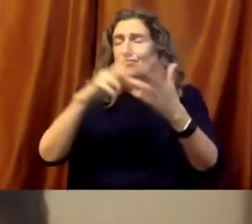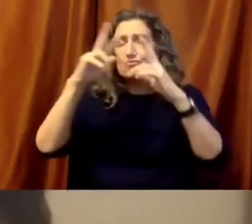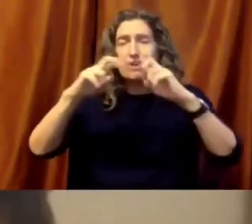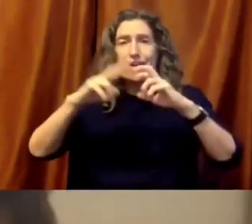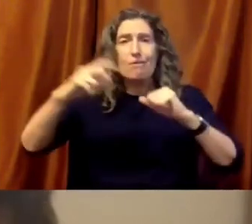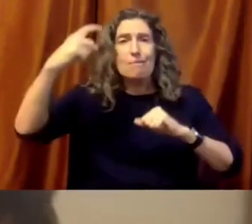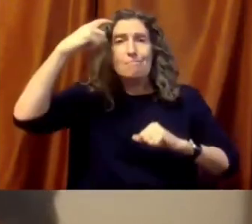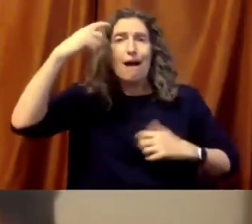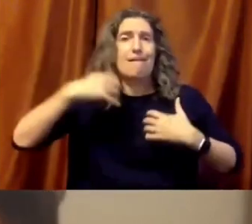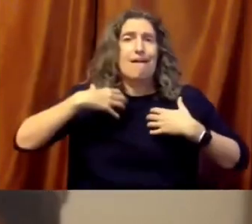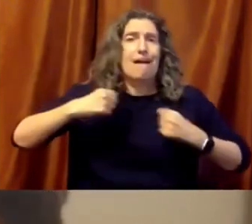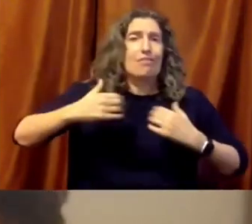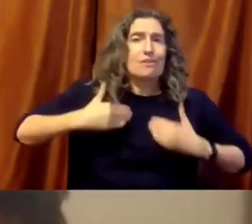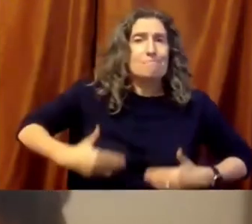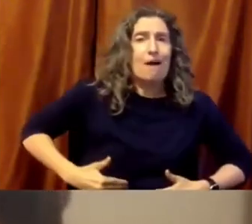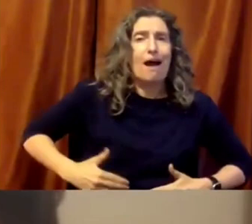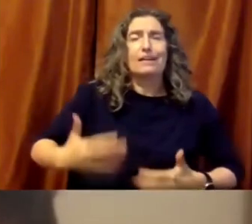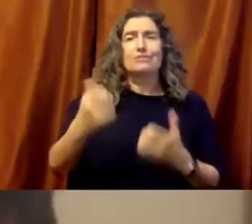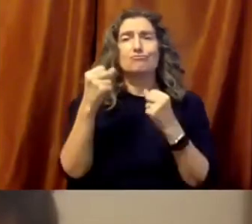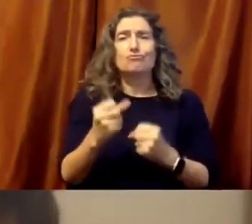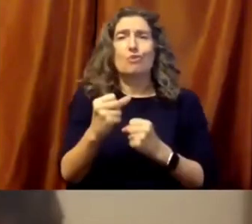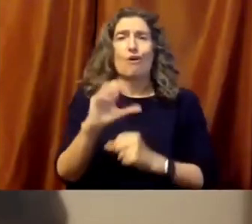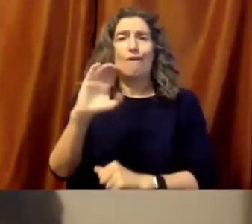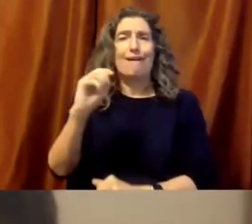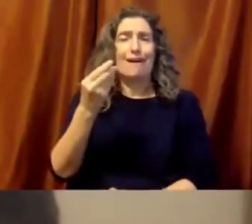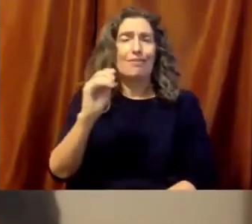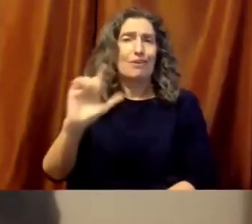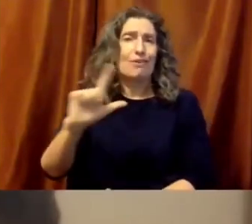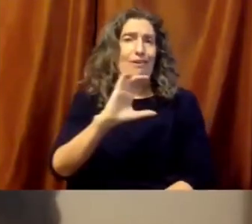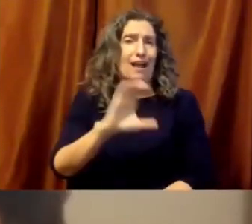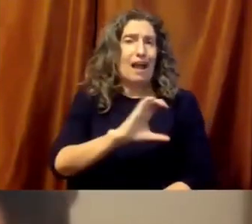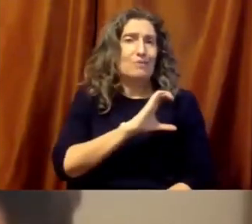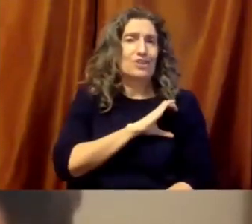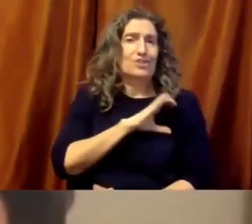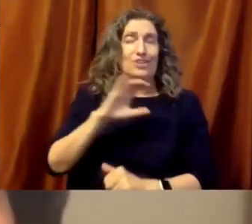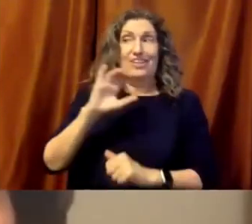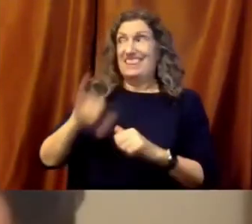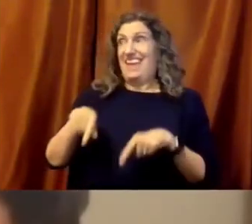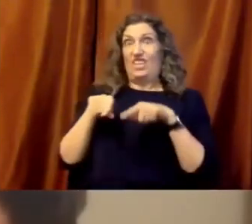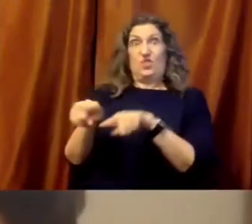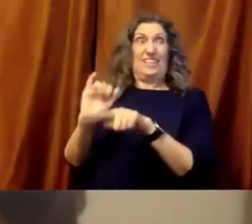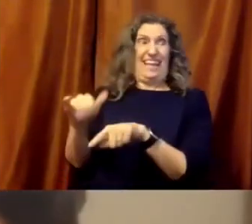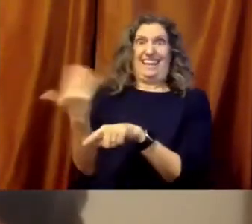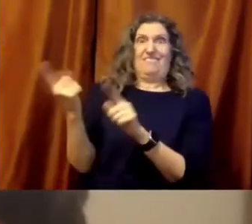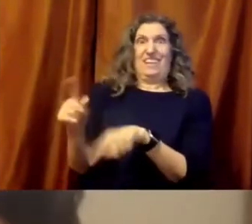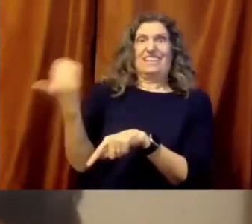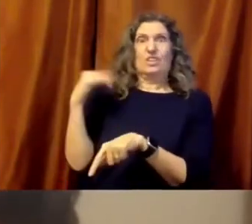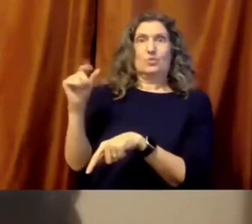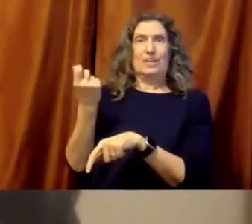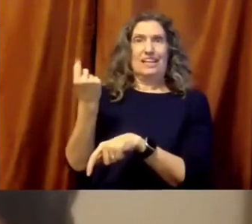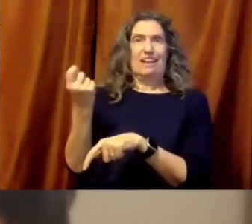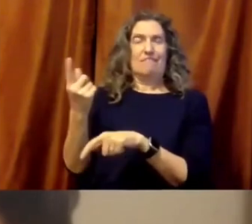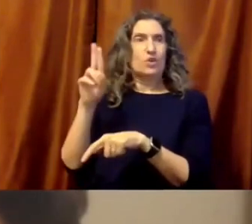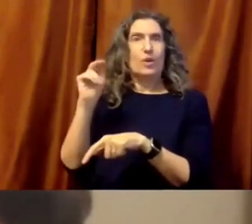mind, healthy body, ethical, compassionate character. And I felt that harmony of